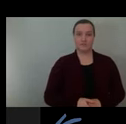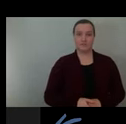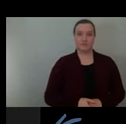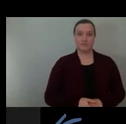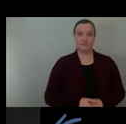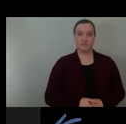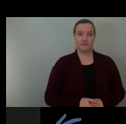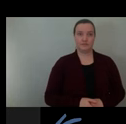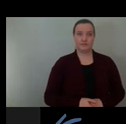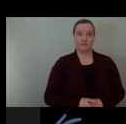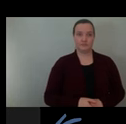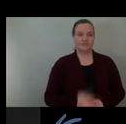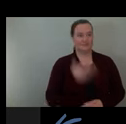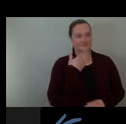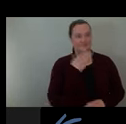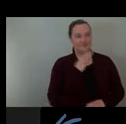Thank you, Tara.